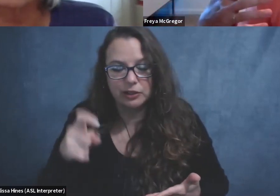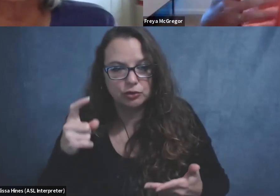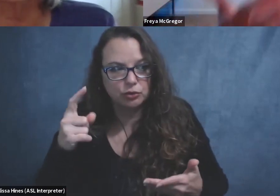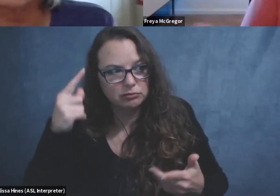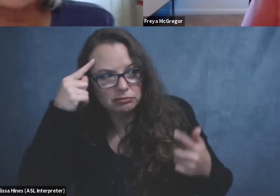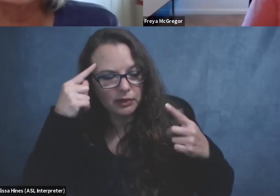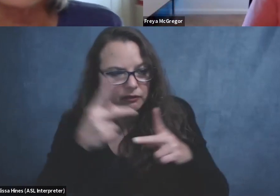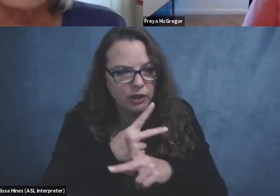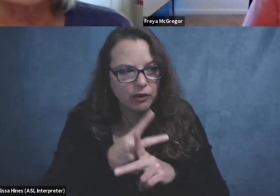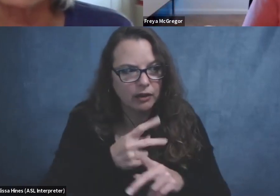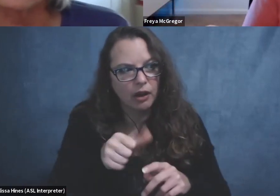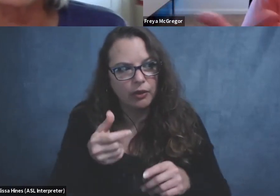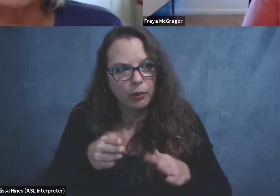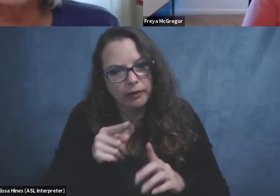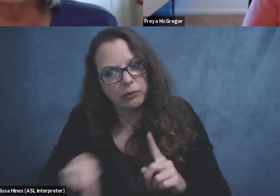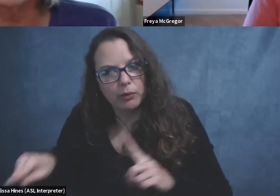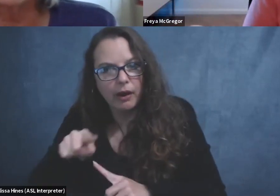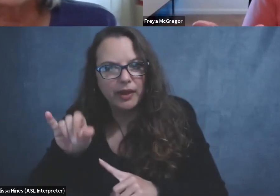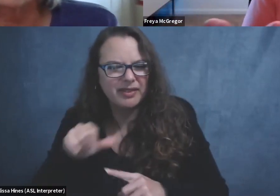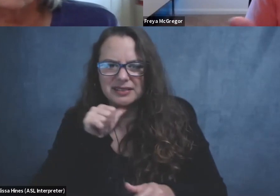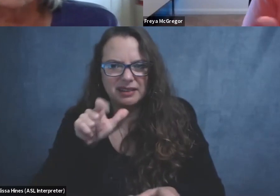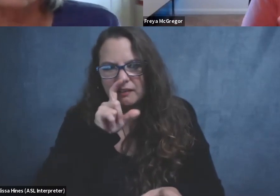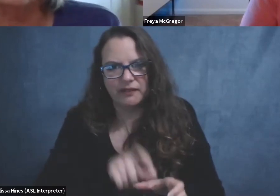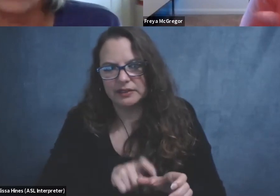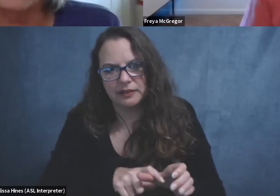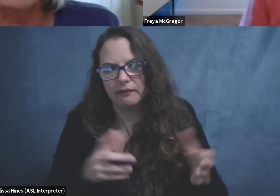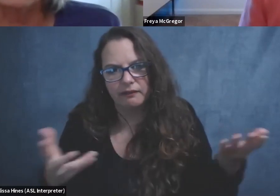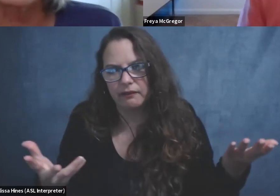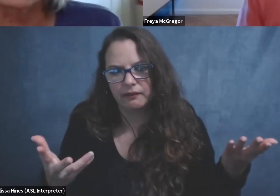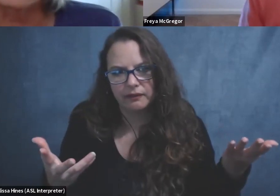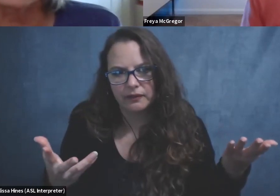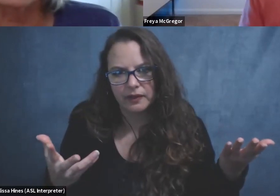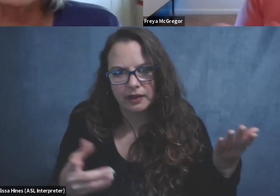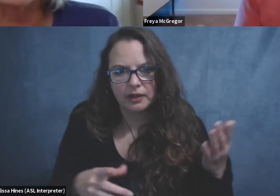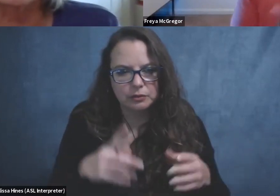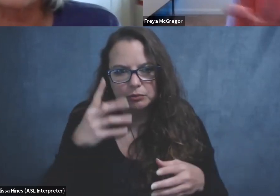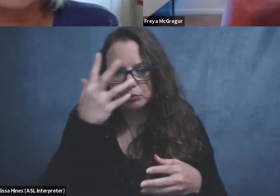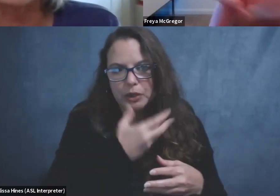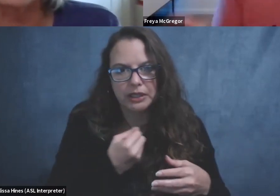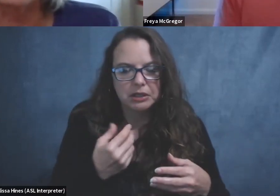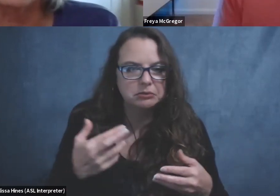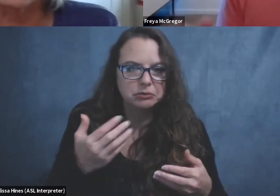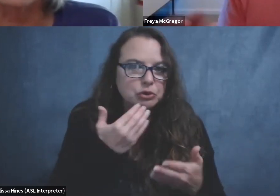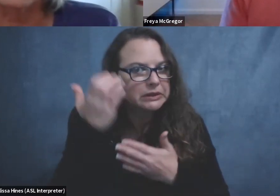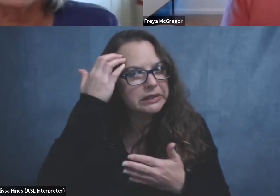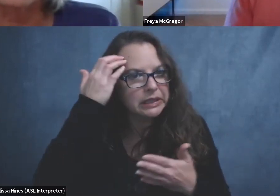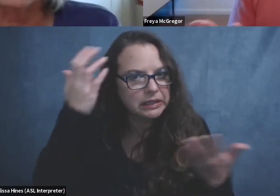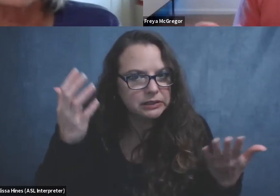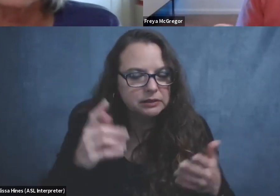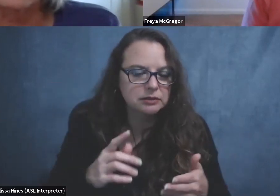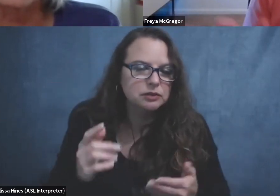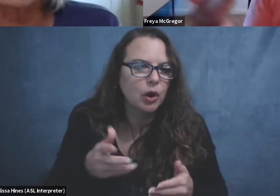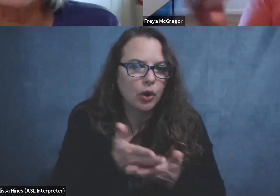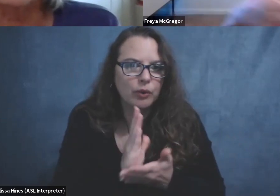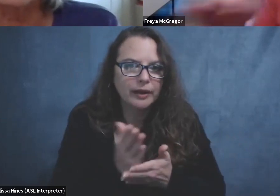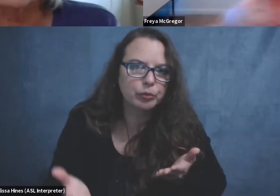that's not invasive and it's right. Pretty reasonable. You bring it up. It's